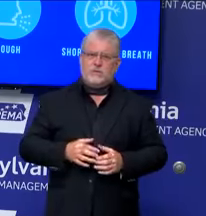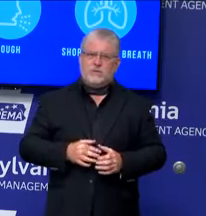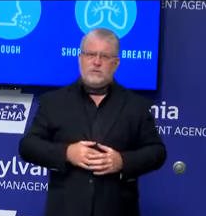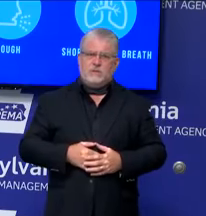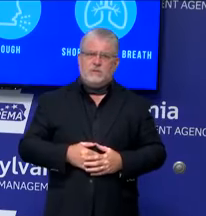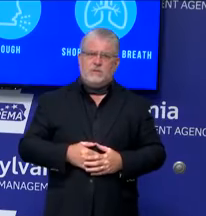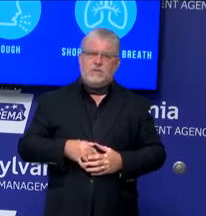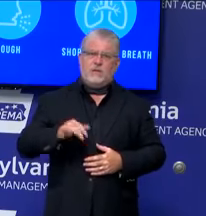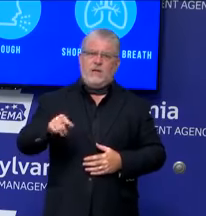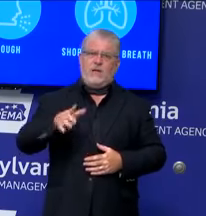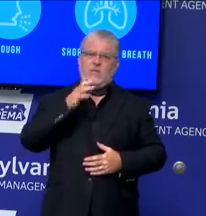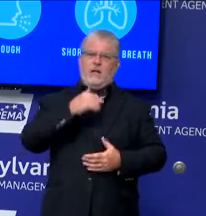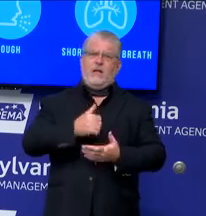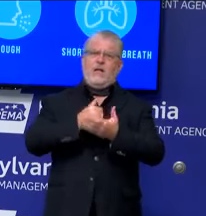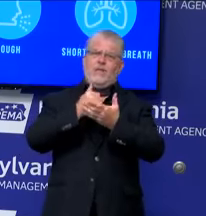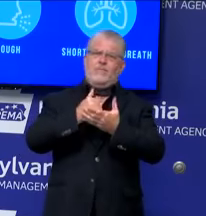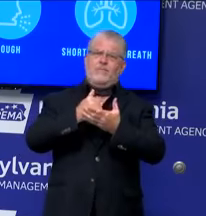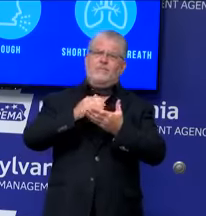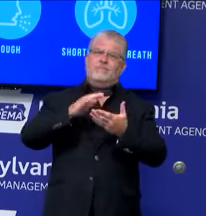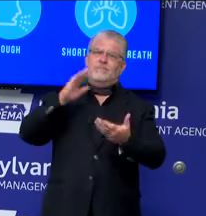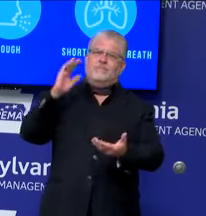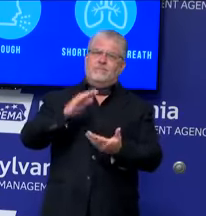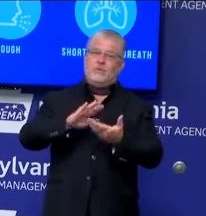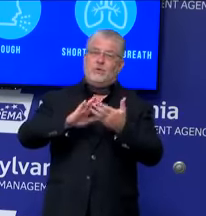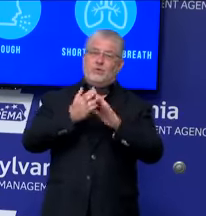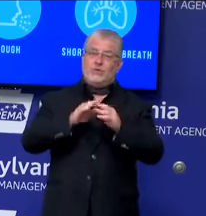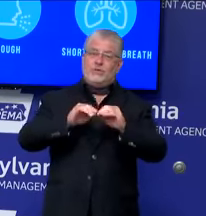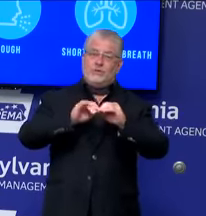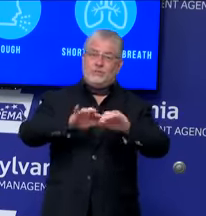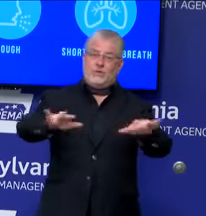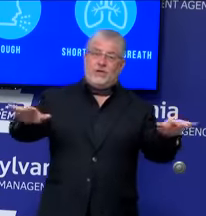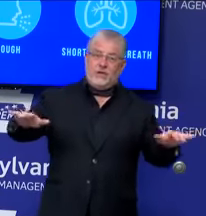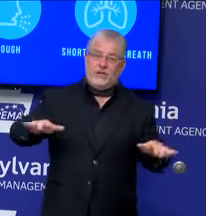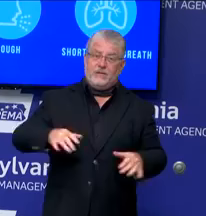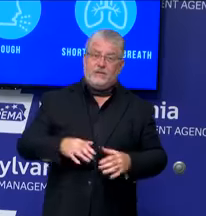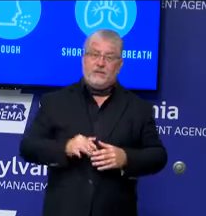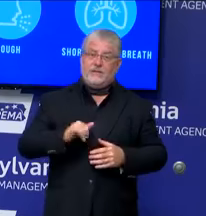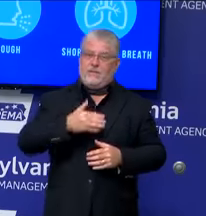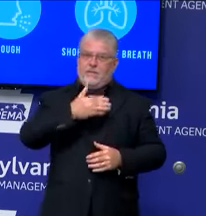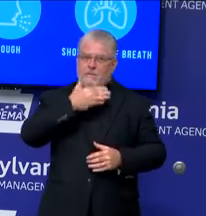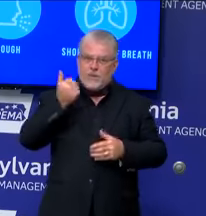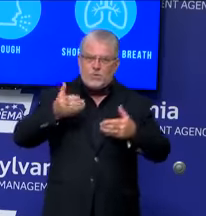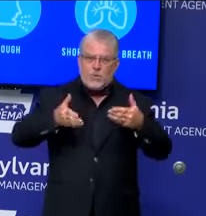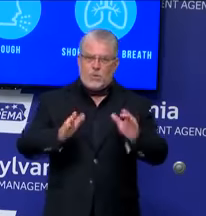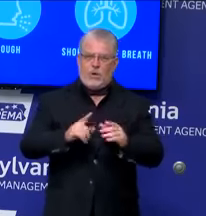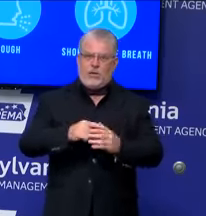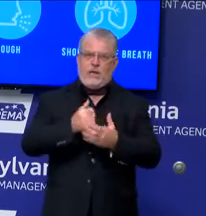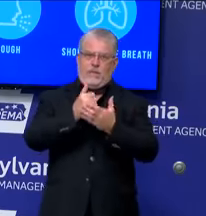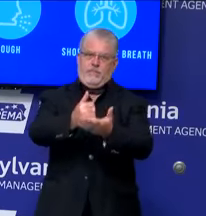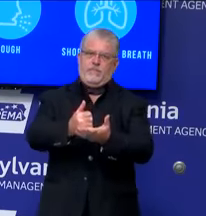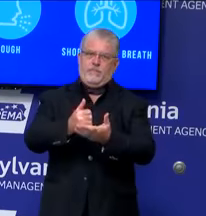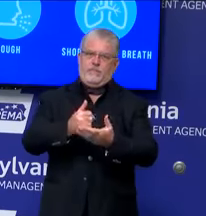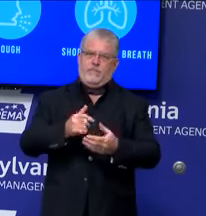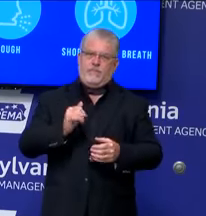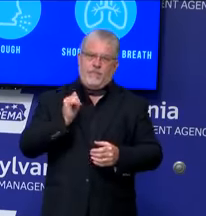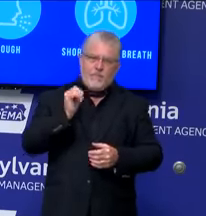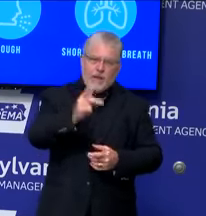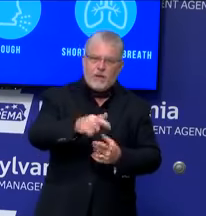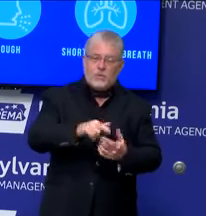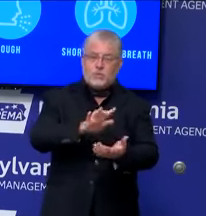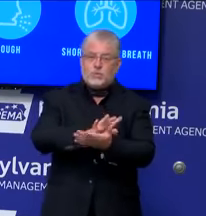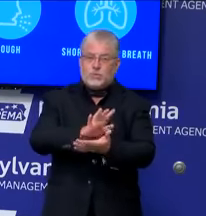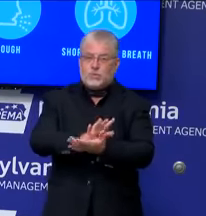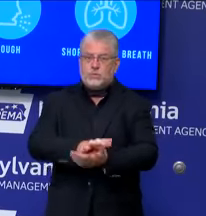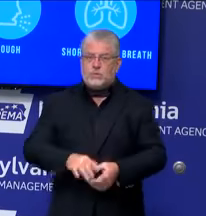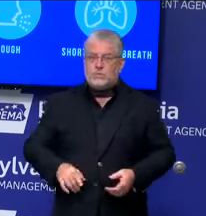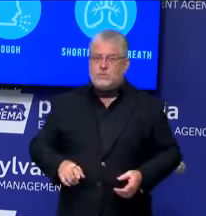spread, help us decrease our case counts, and that would be the best way to help us get our kids back to school. That is the time. That